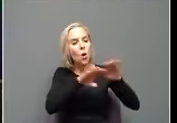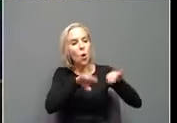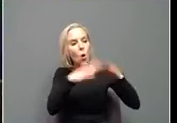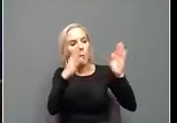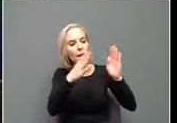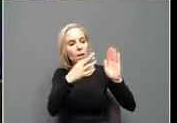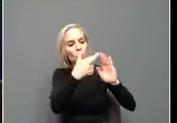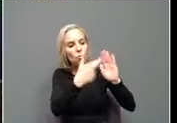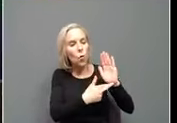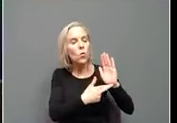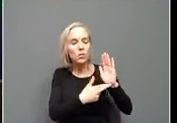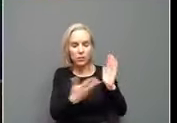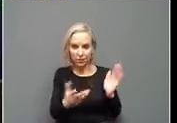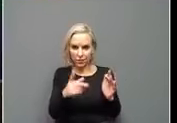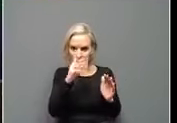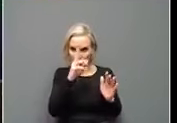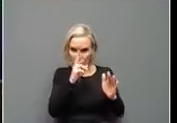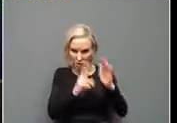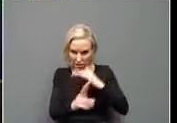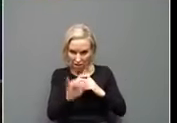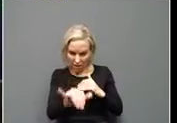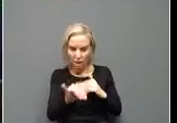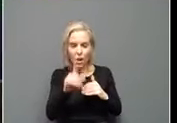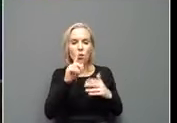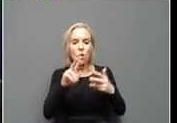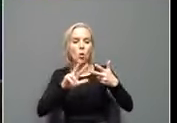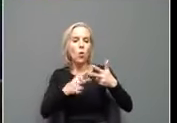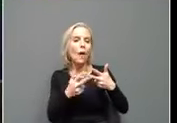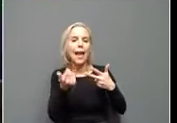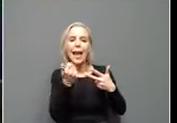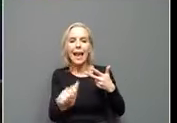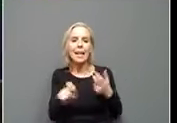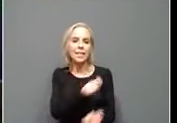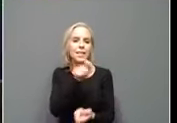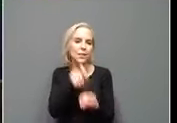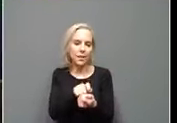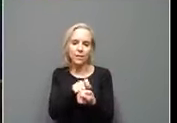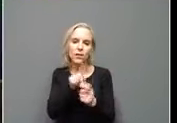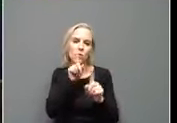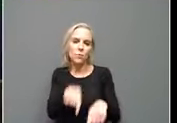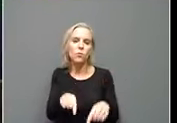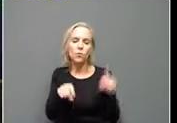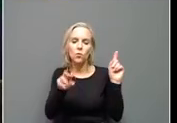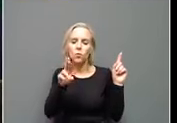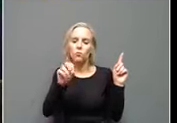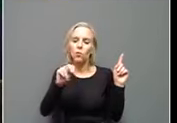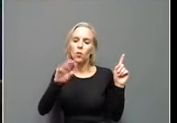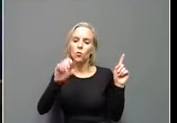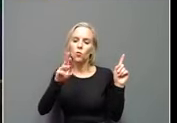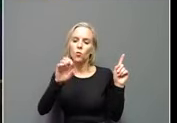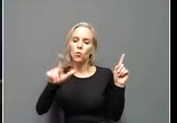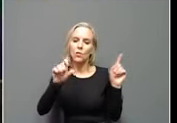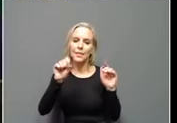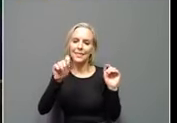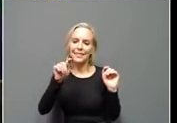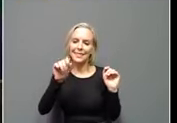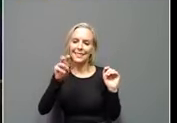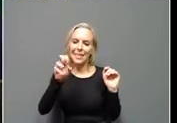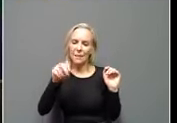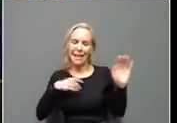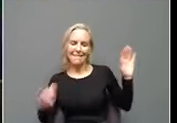third one is, do you have any specific response to Ryan Coral statement? I did it. Uh,